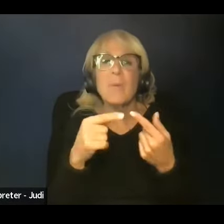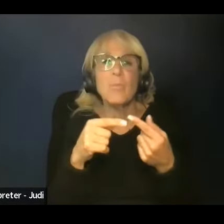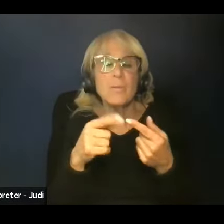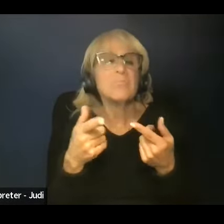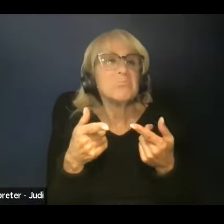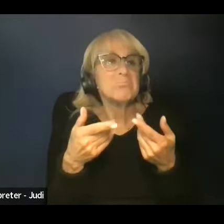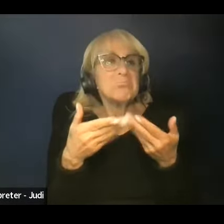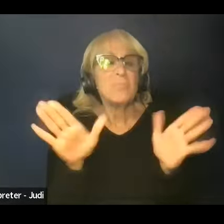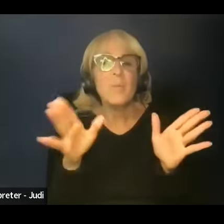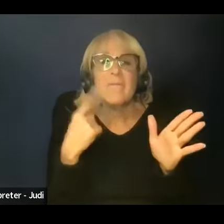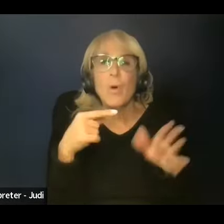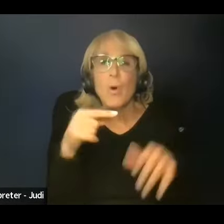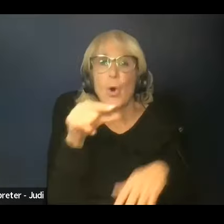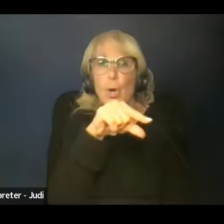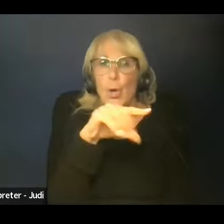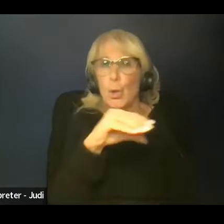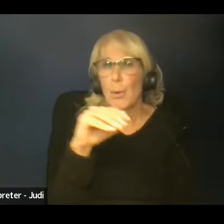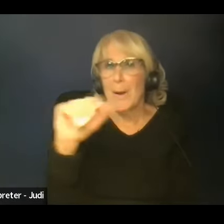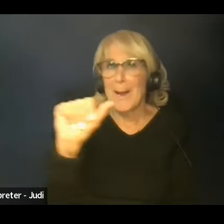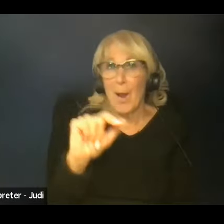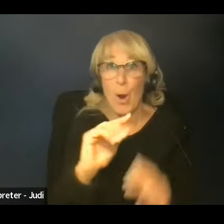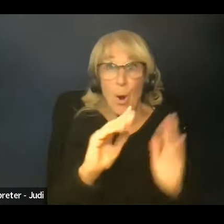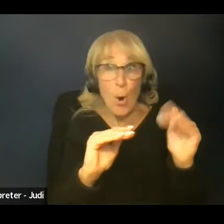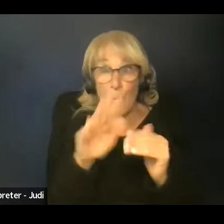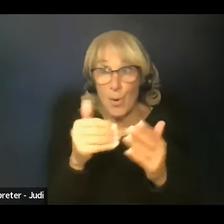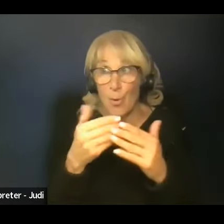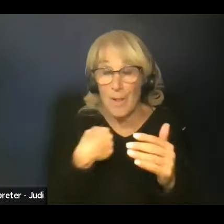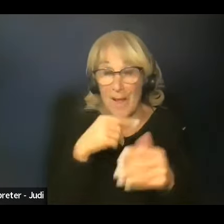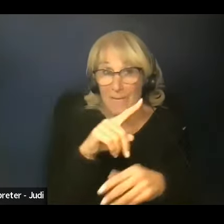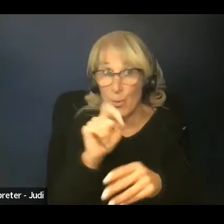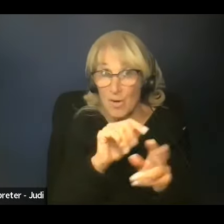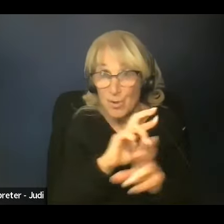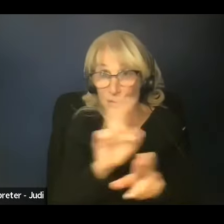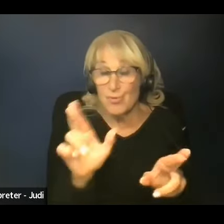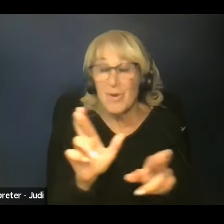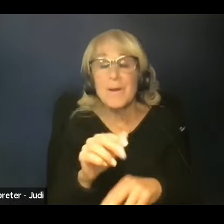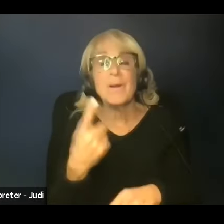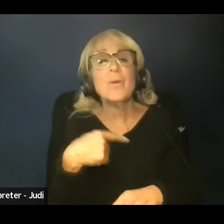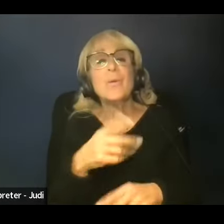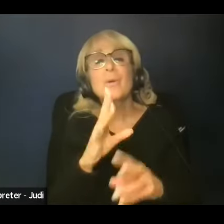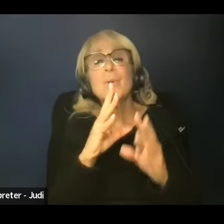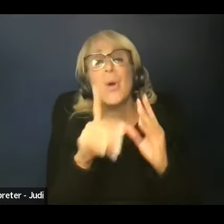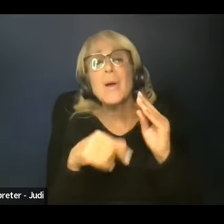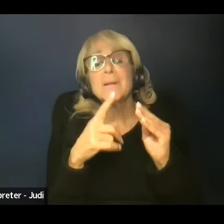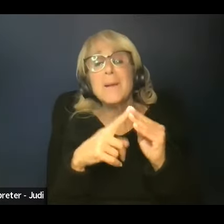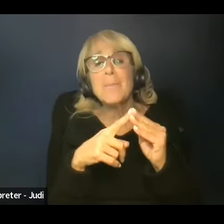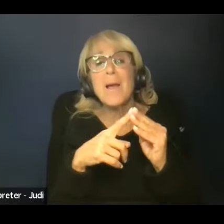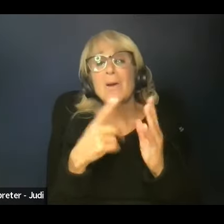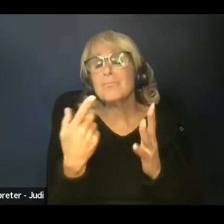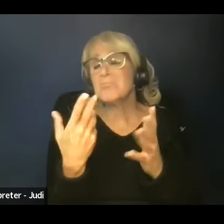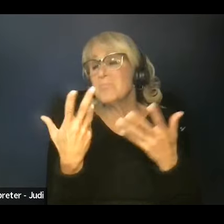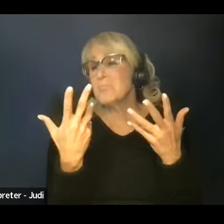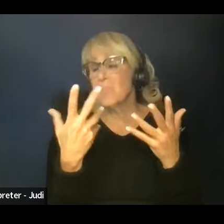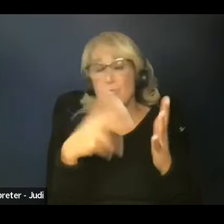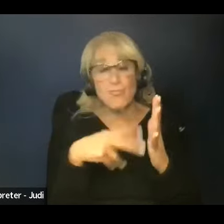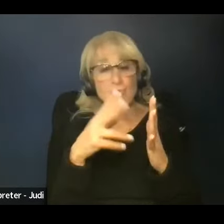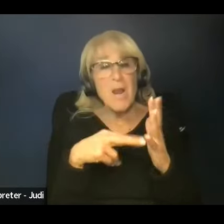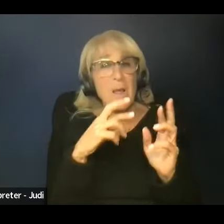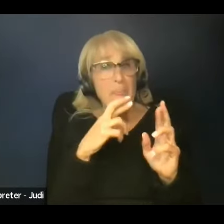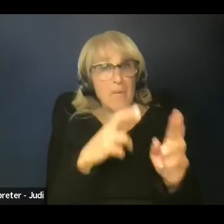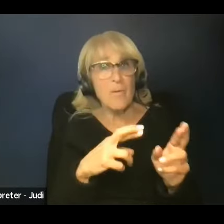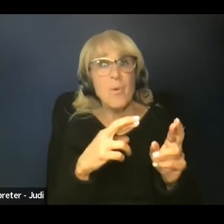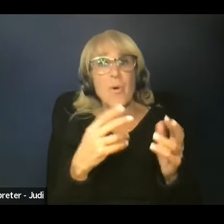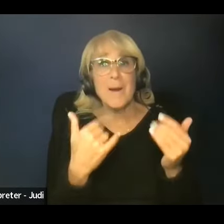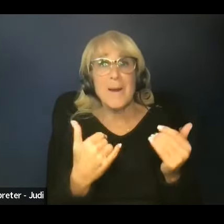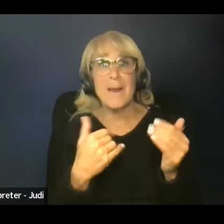up for Q and A. so I hope everyone has their questions prepared. You know, we talked about what we read in the report and we've now